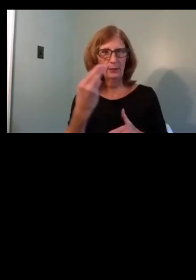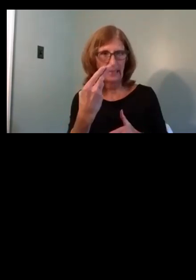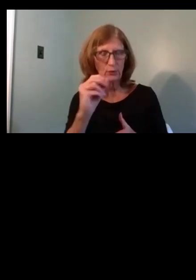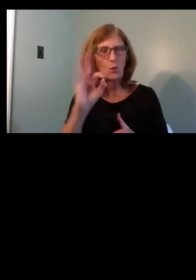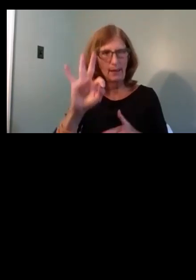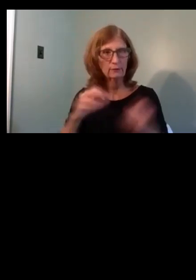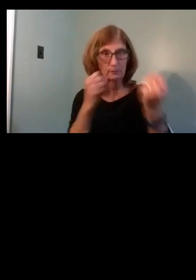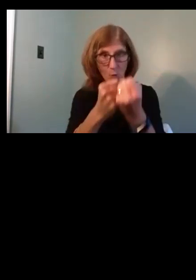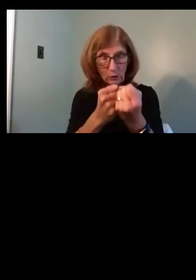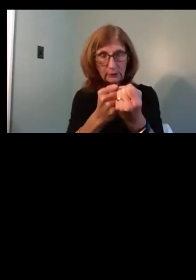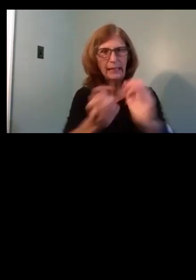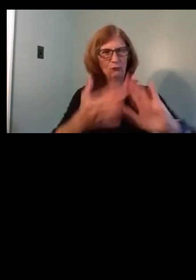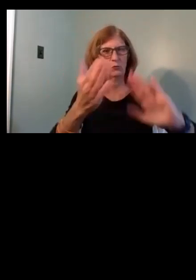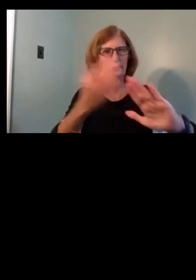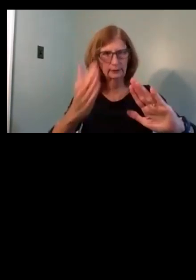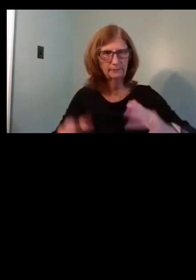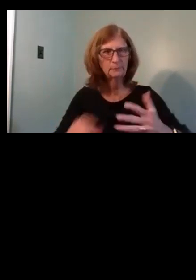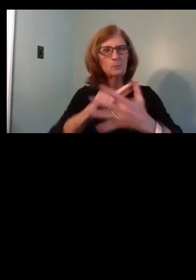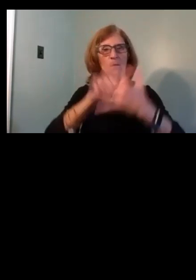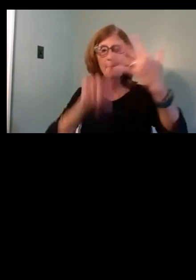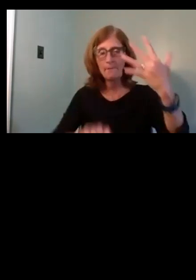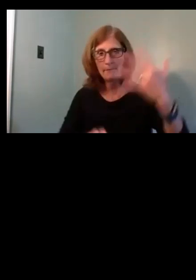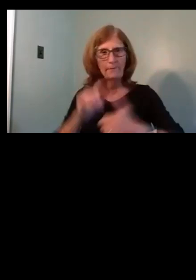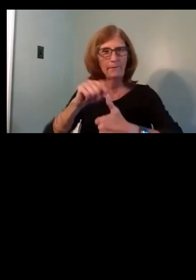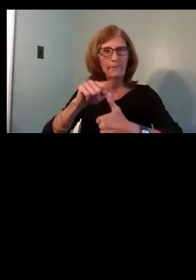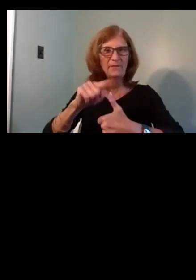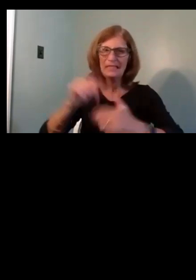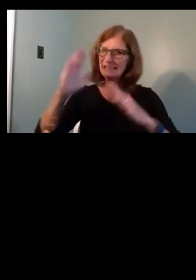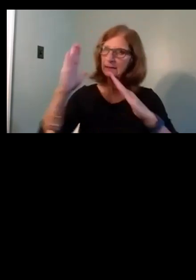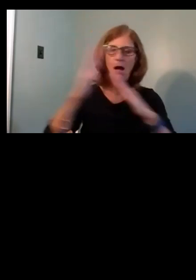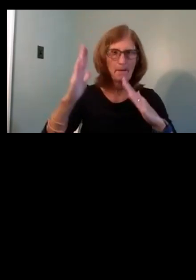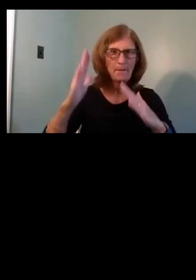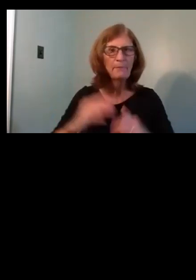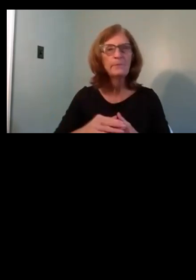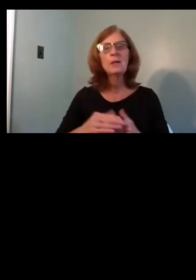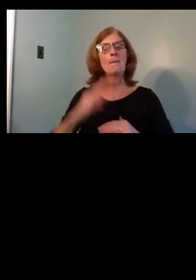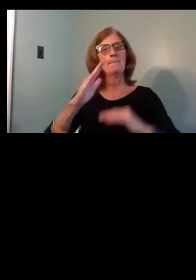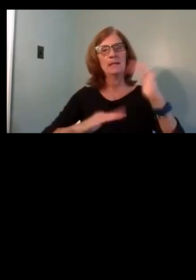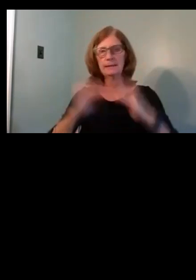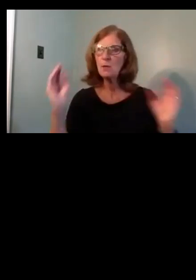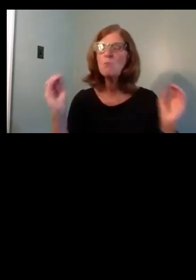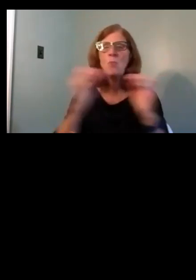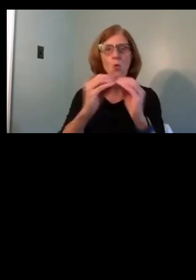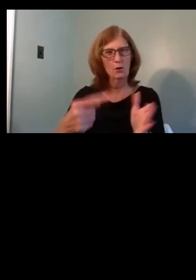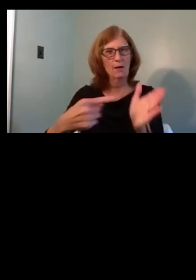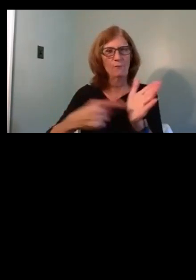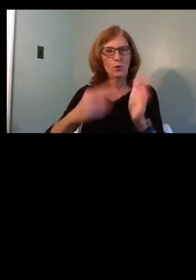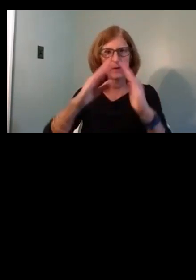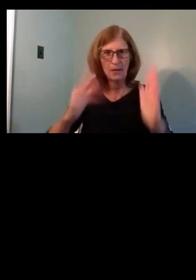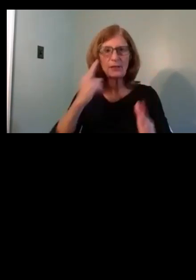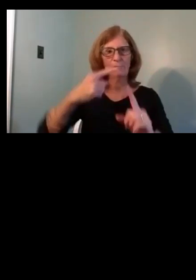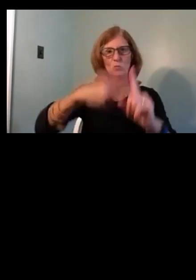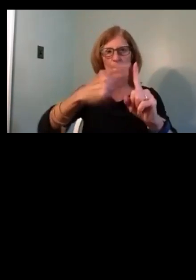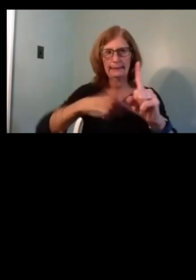currently has, the top-ranked program by our respondents was building more affordable housing for rents. That second,